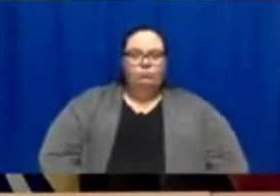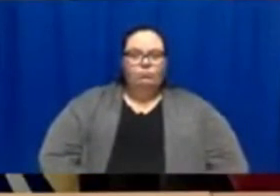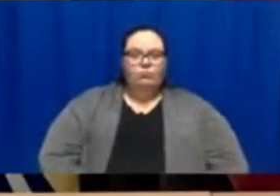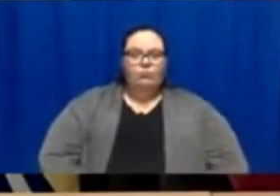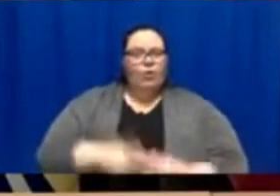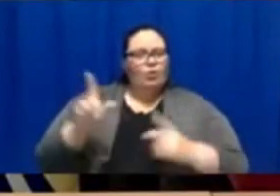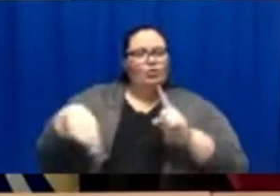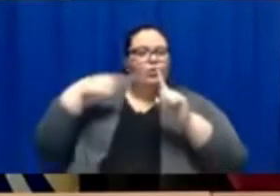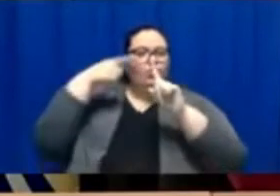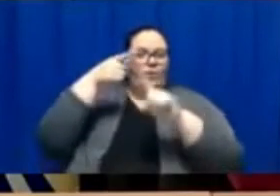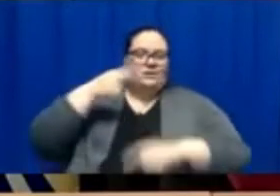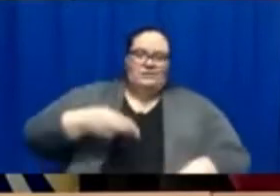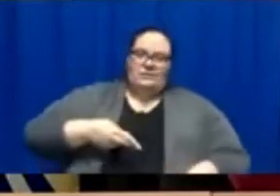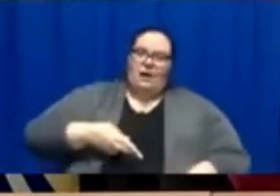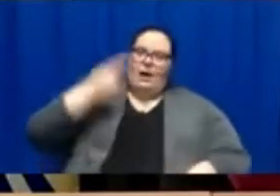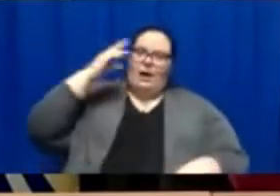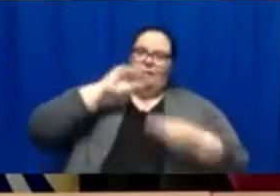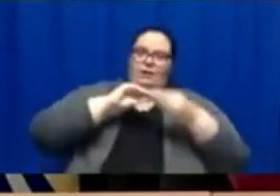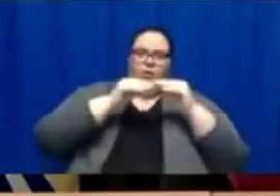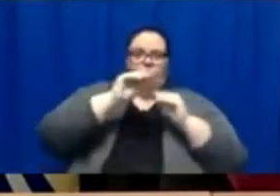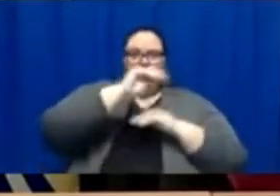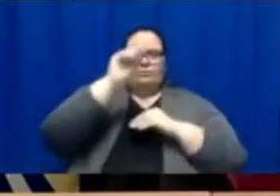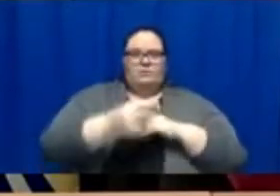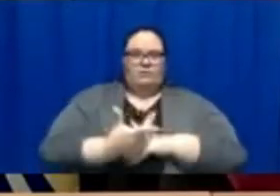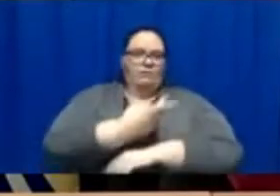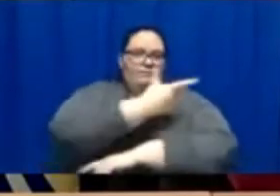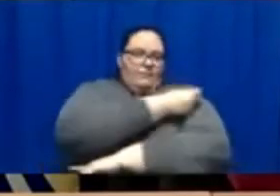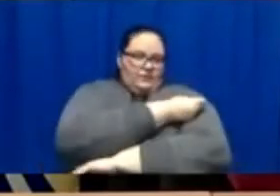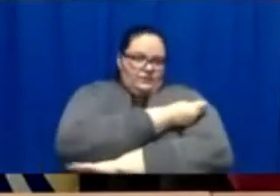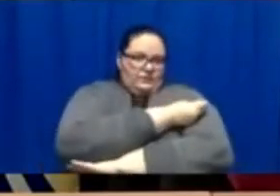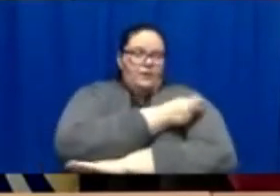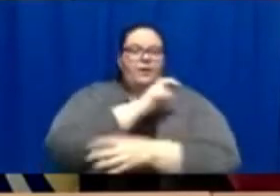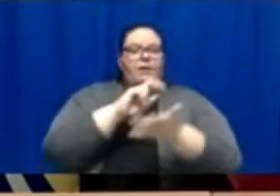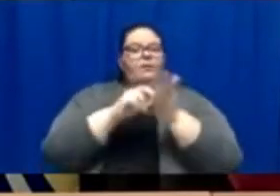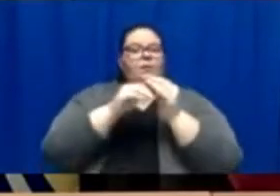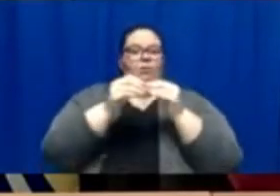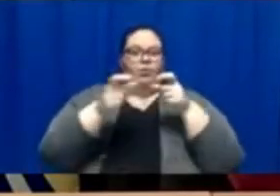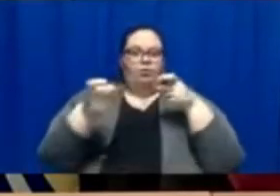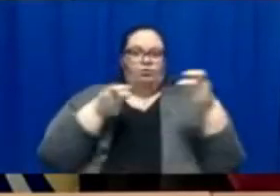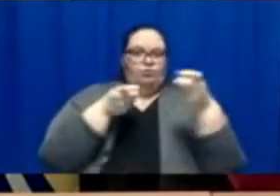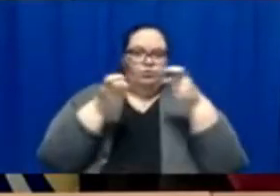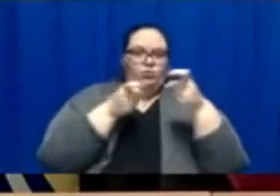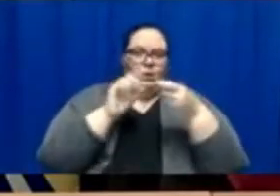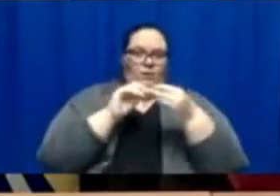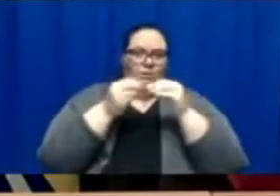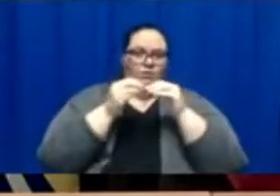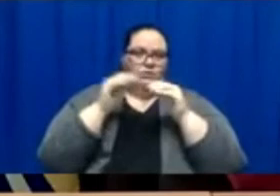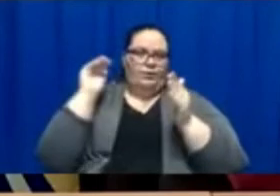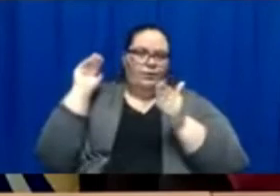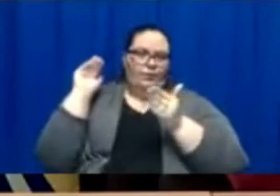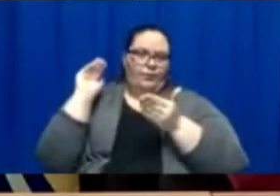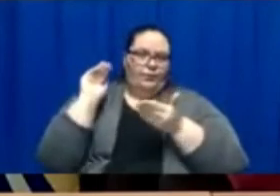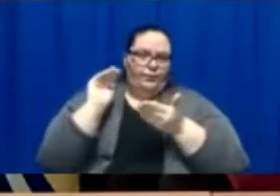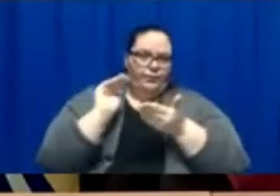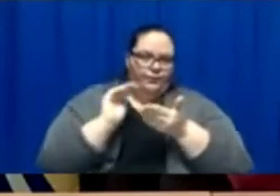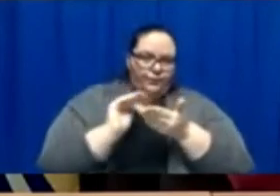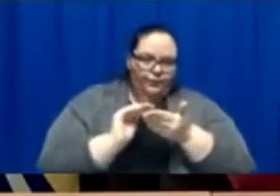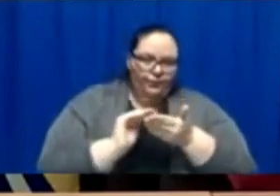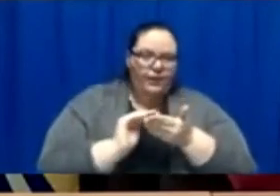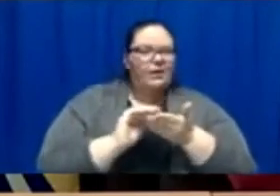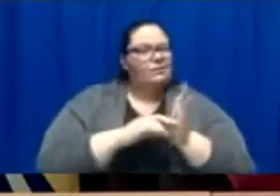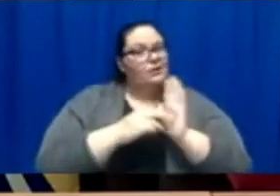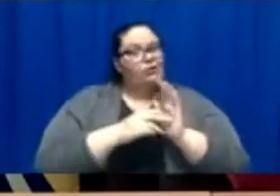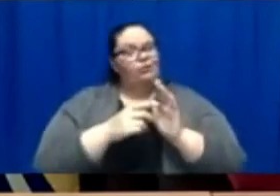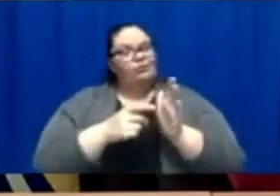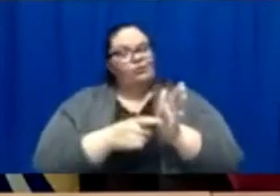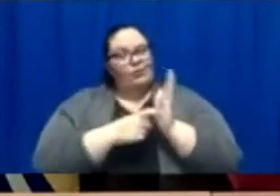possible of our population is key to trying to keep numbers of cases down, which then translates into a lower